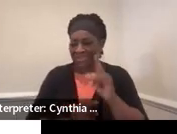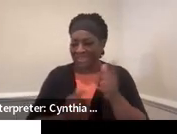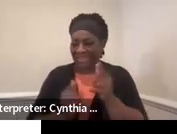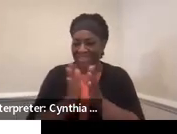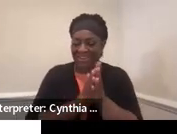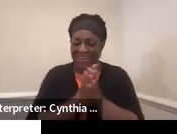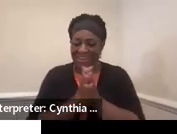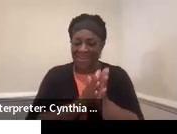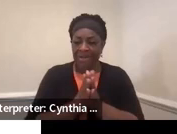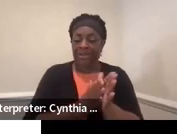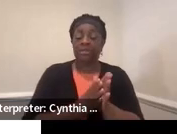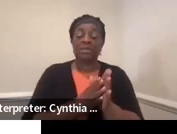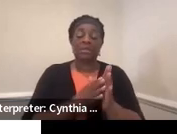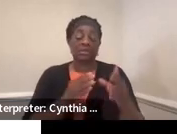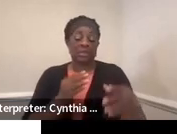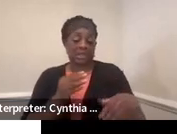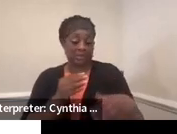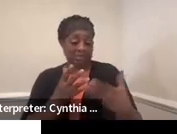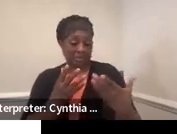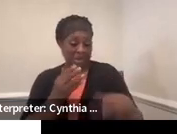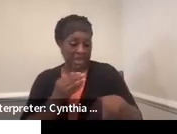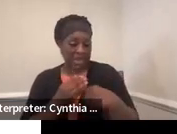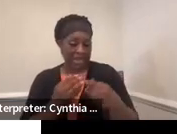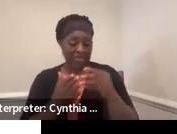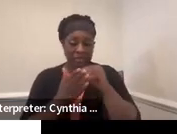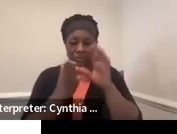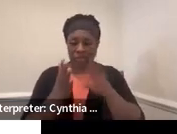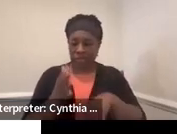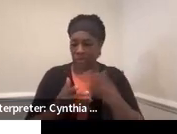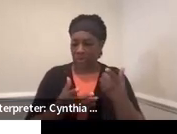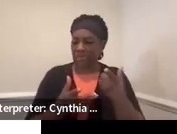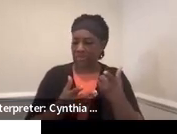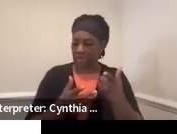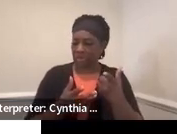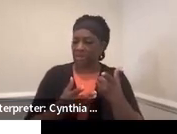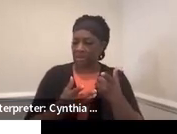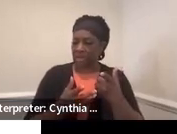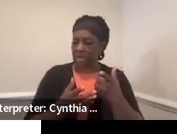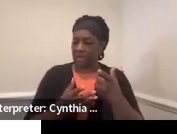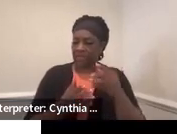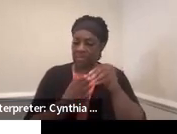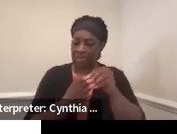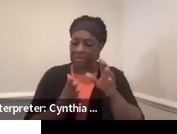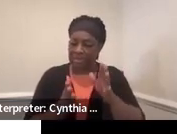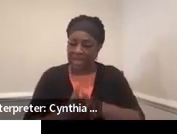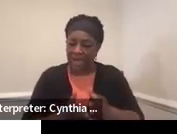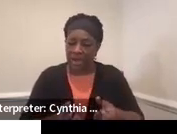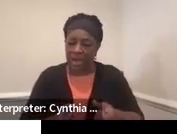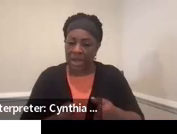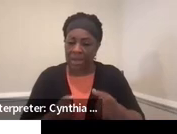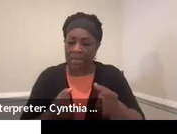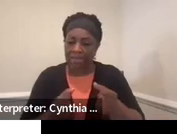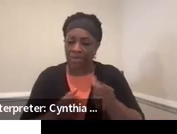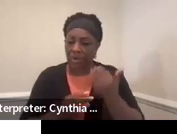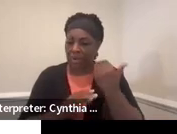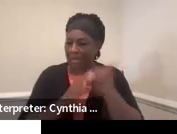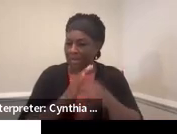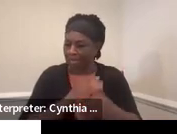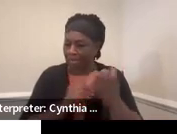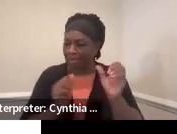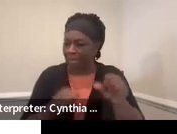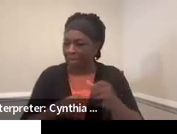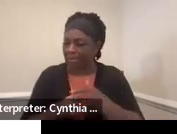Additionally, once the student has to put in their email, and they can put in your email, and that